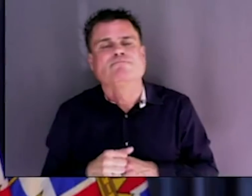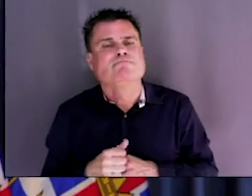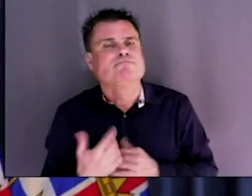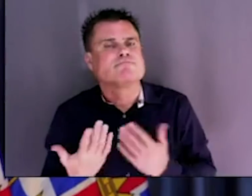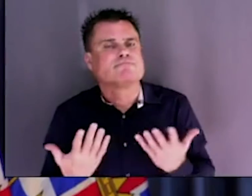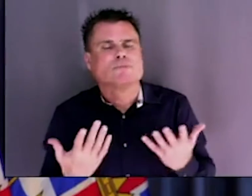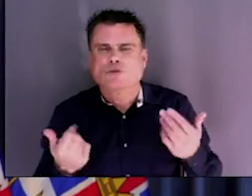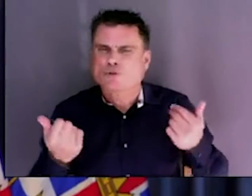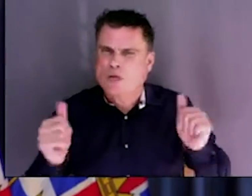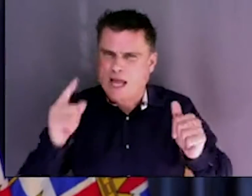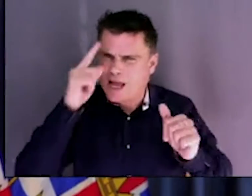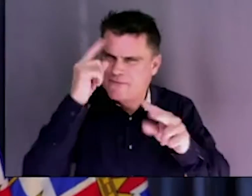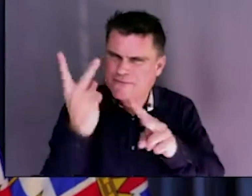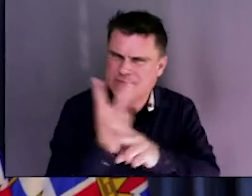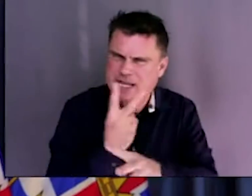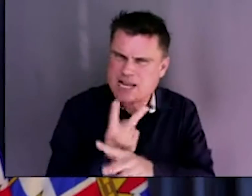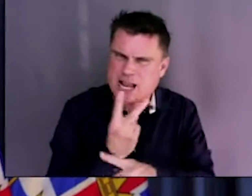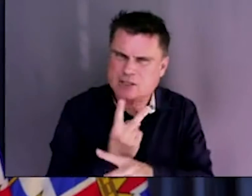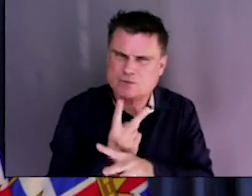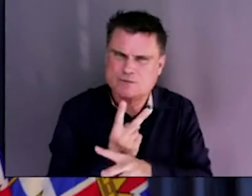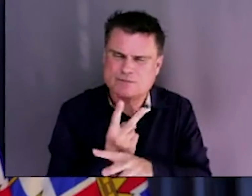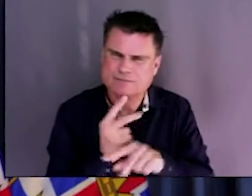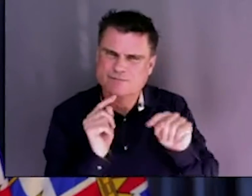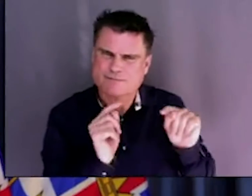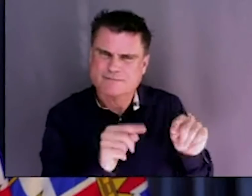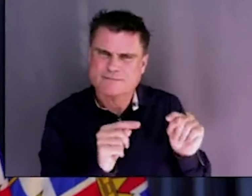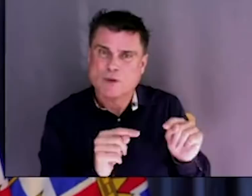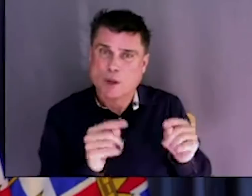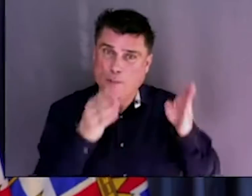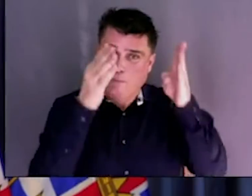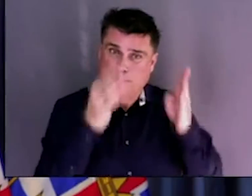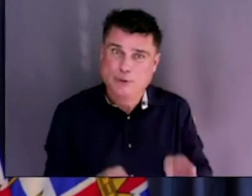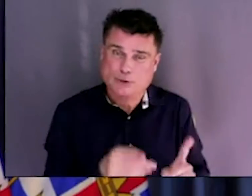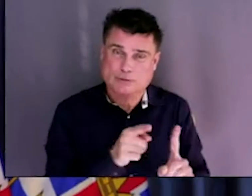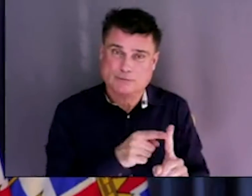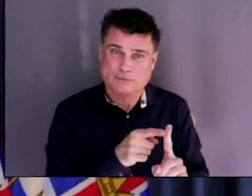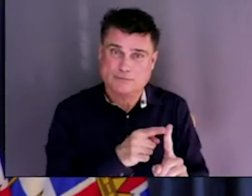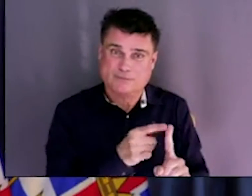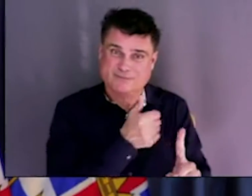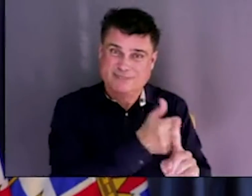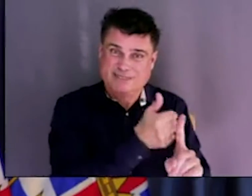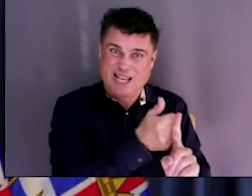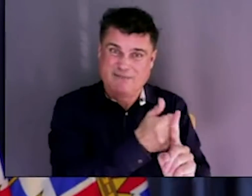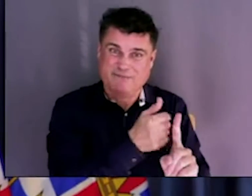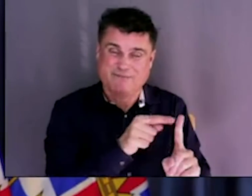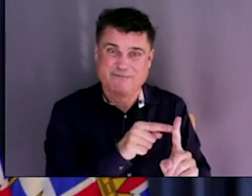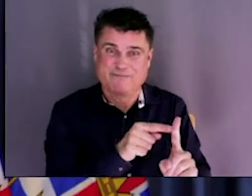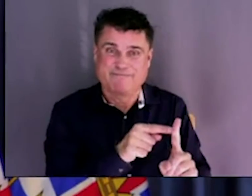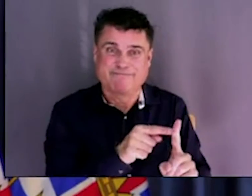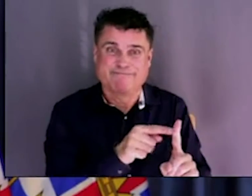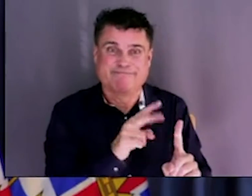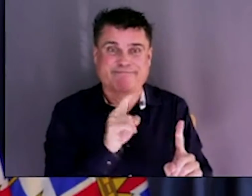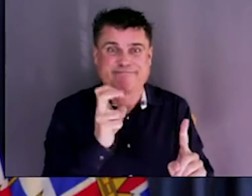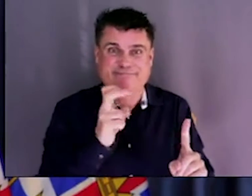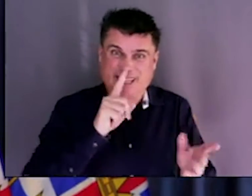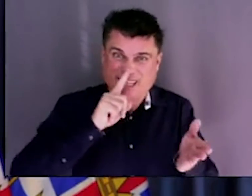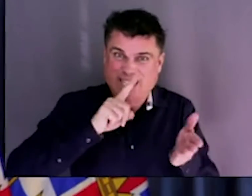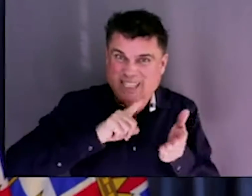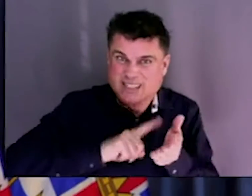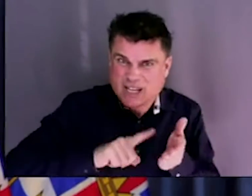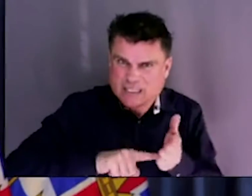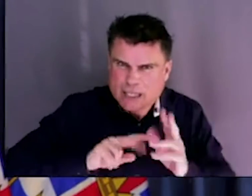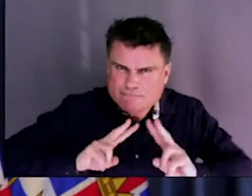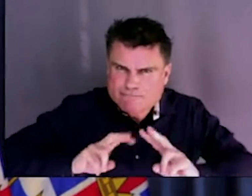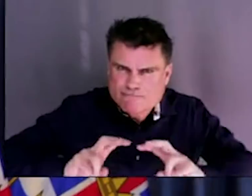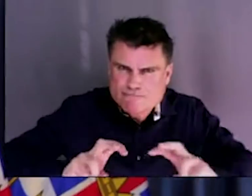understanding of who brought forward the allegations. What are they? Are they substantive? Are they without foundation? That, of course, happens at the end of